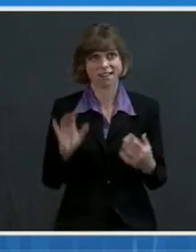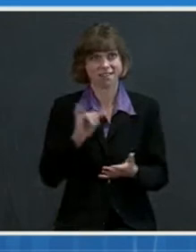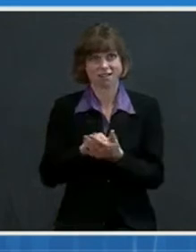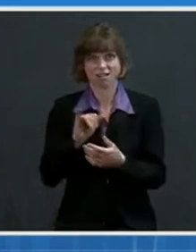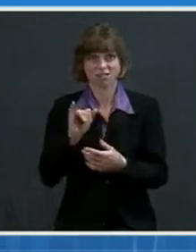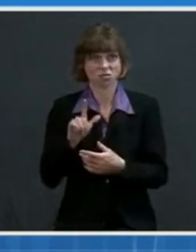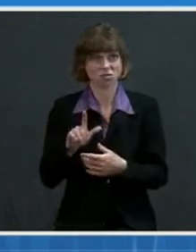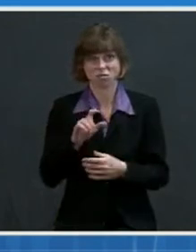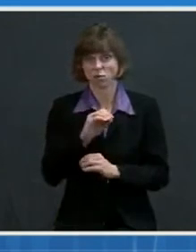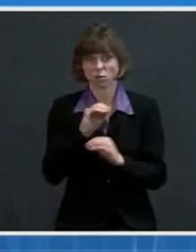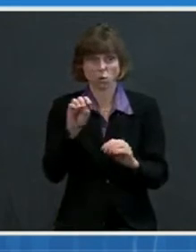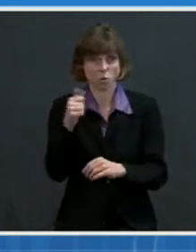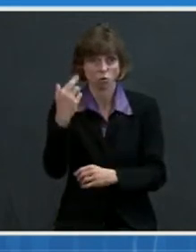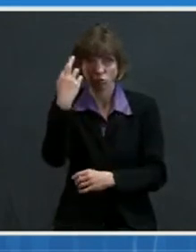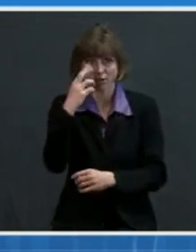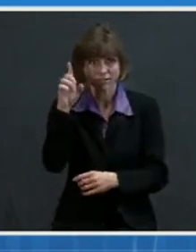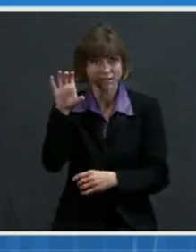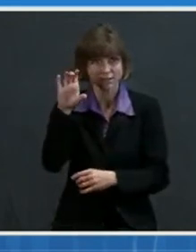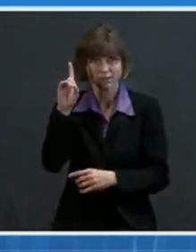Next question.